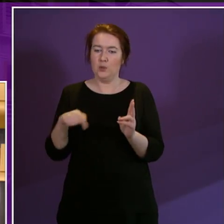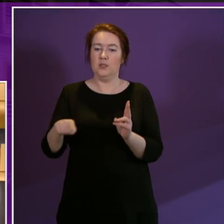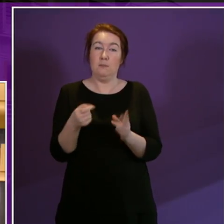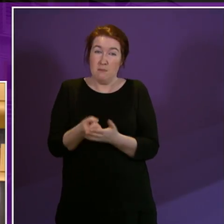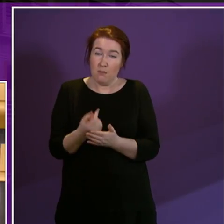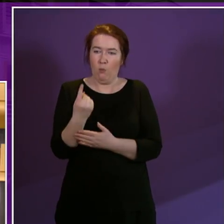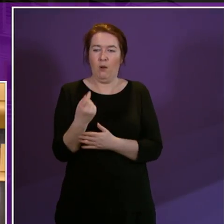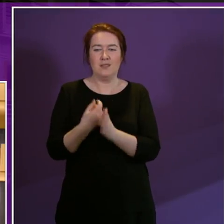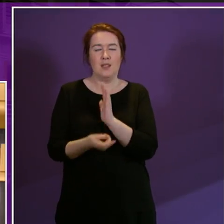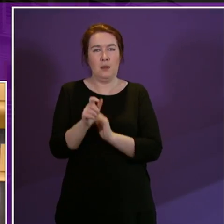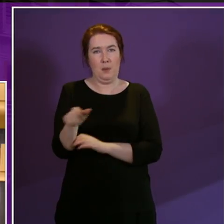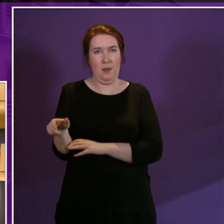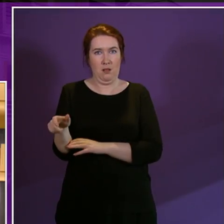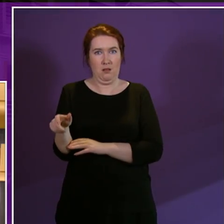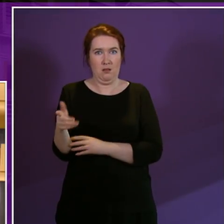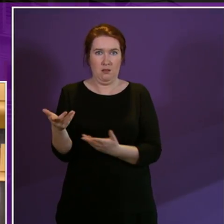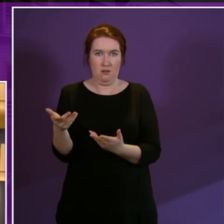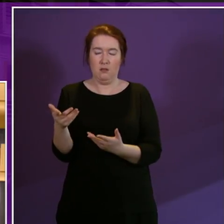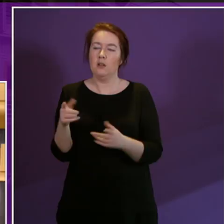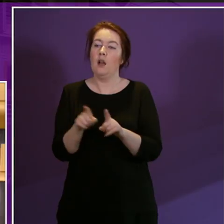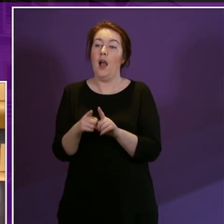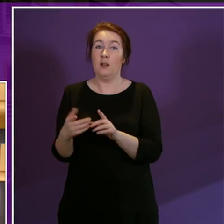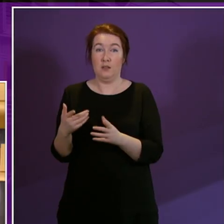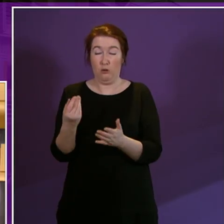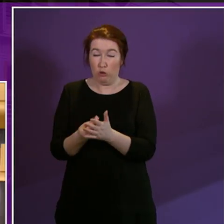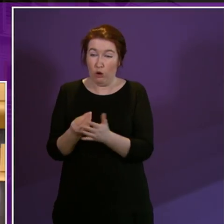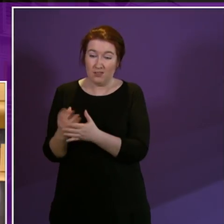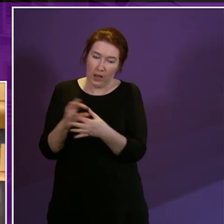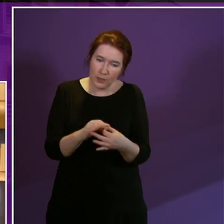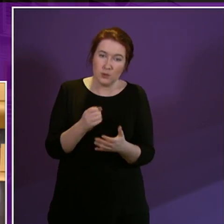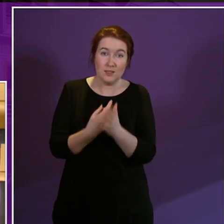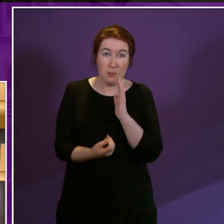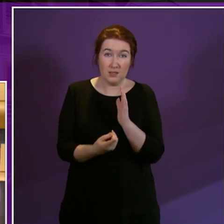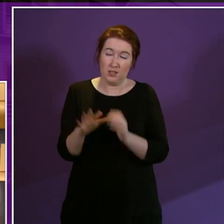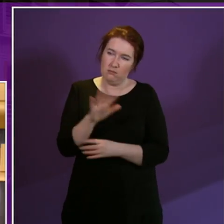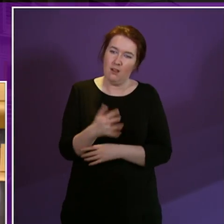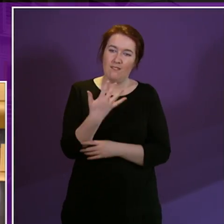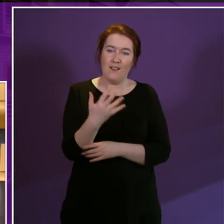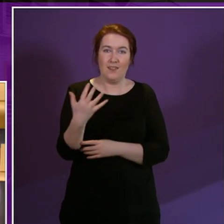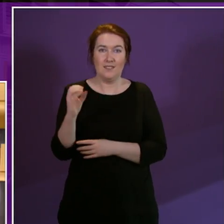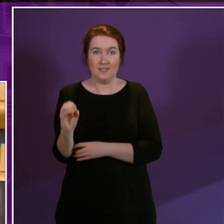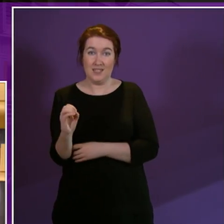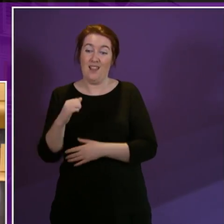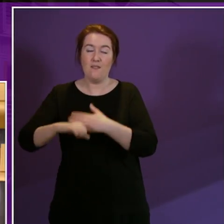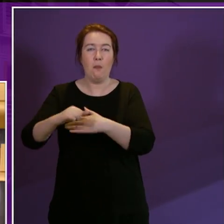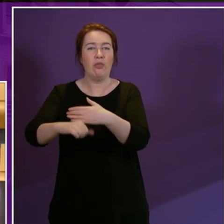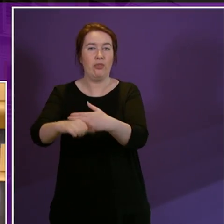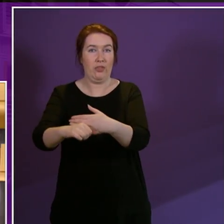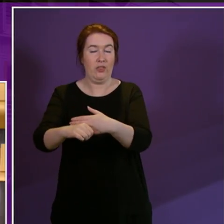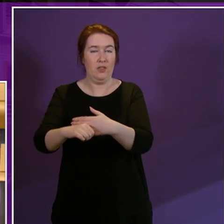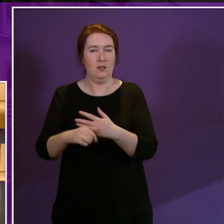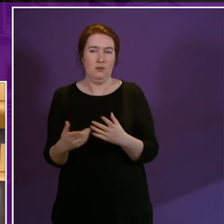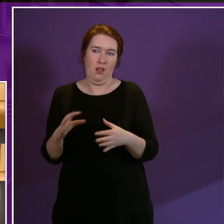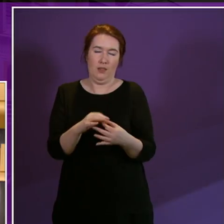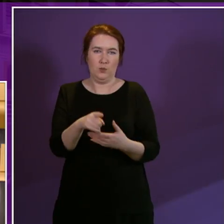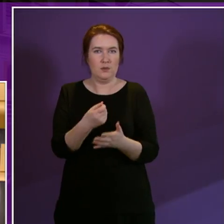that costs associated with a disability average at around £550 per month. Now,